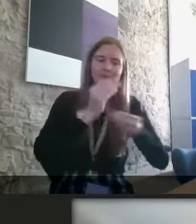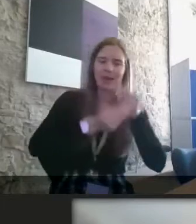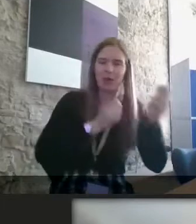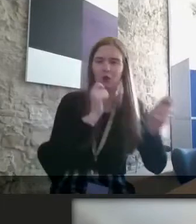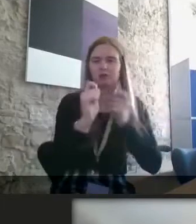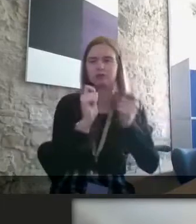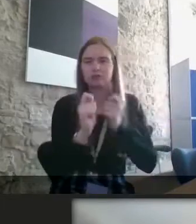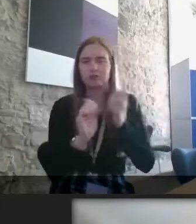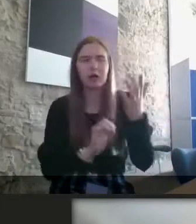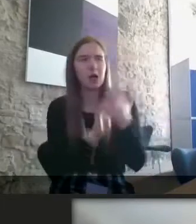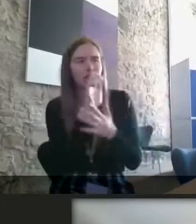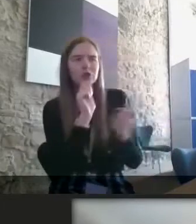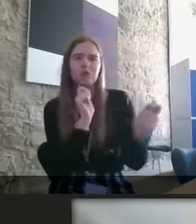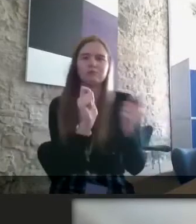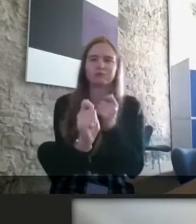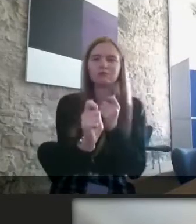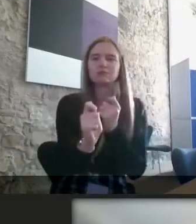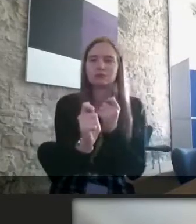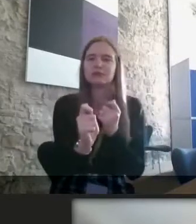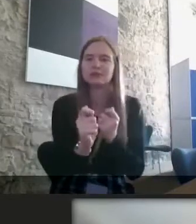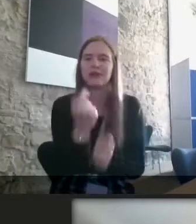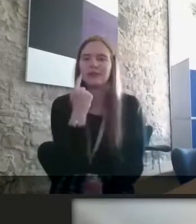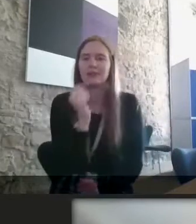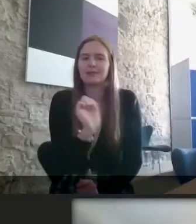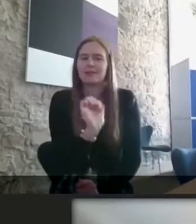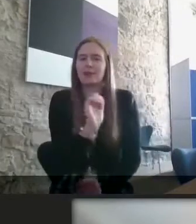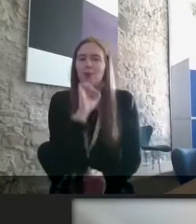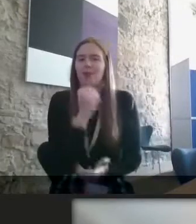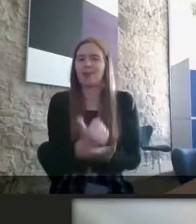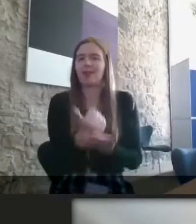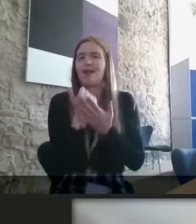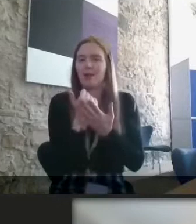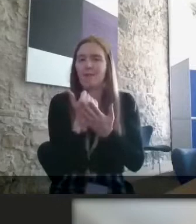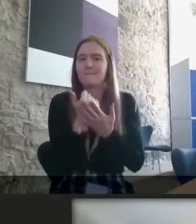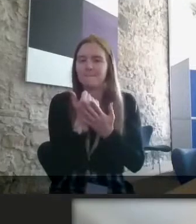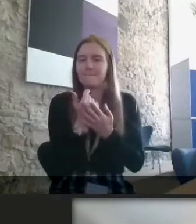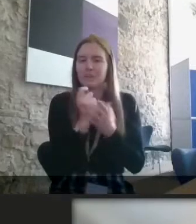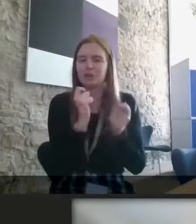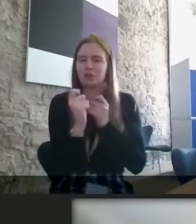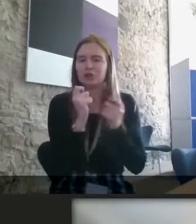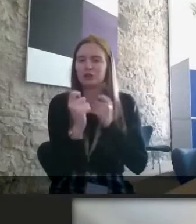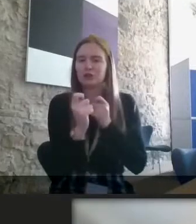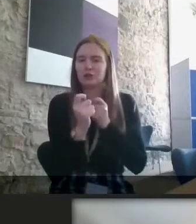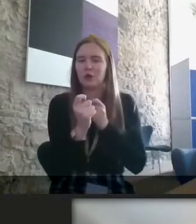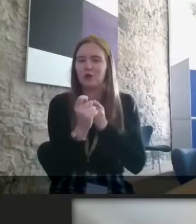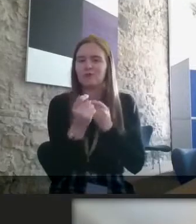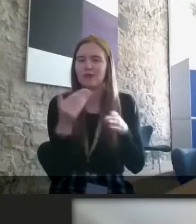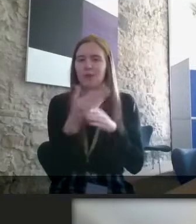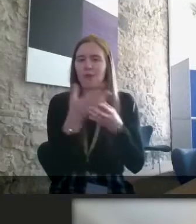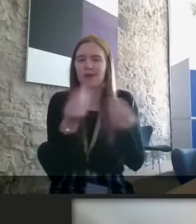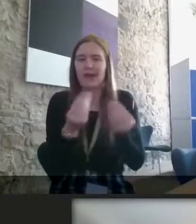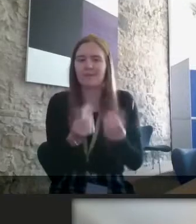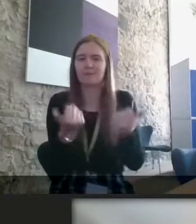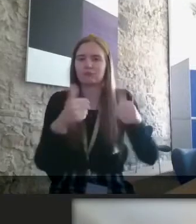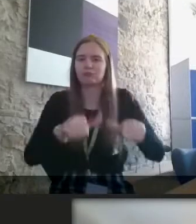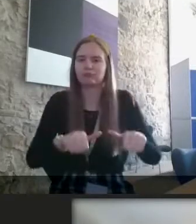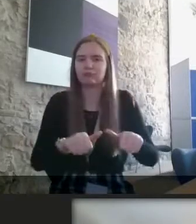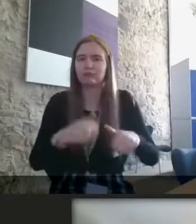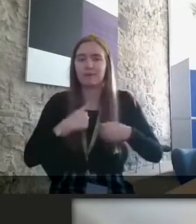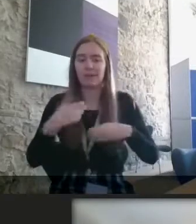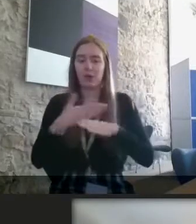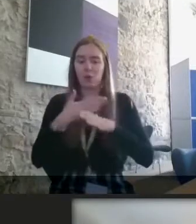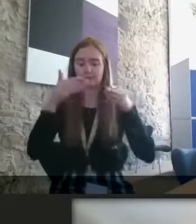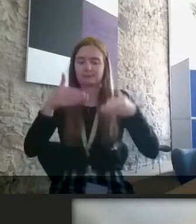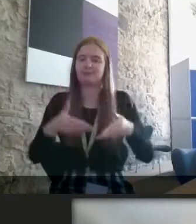the culture is changing and i think that's really going to help make a change to kind of build the employment gap and that's a lot of the work that i do at the moment is focused